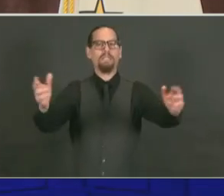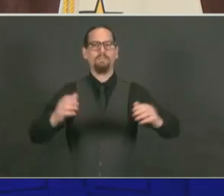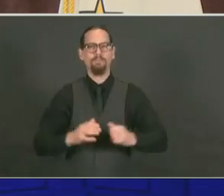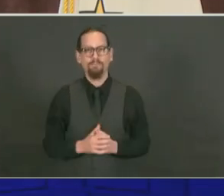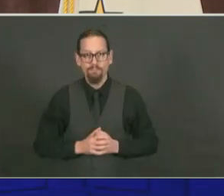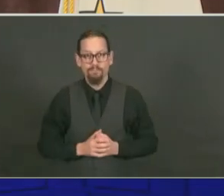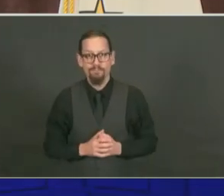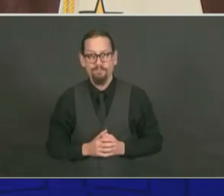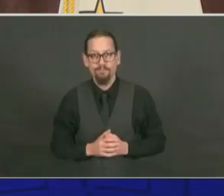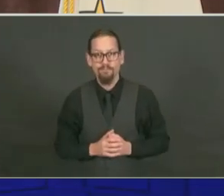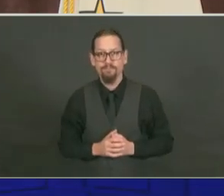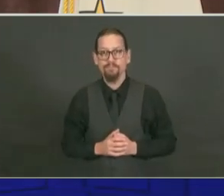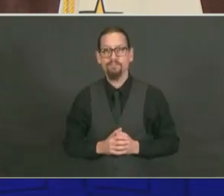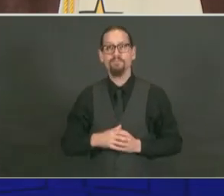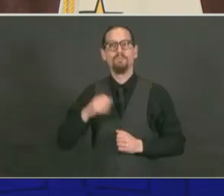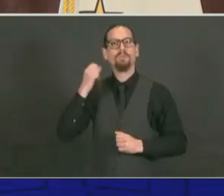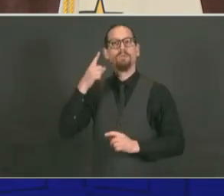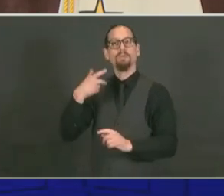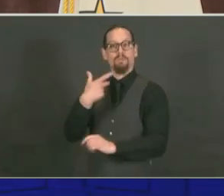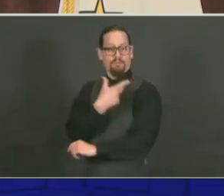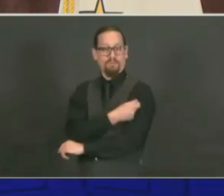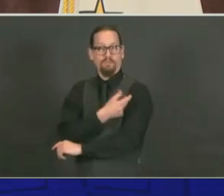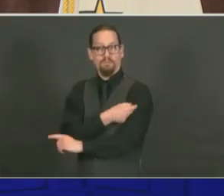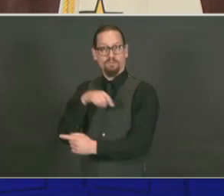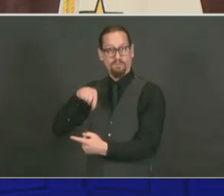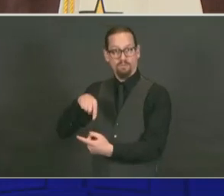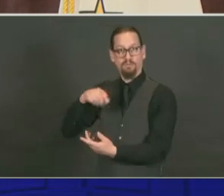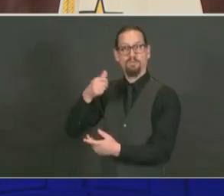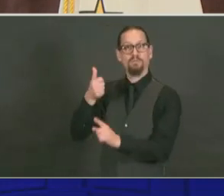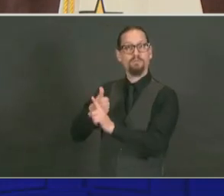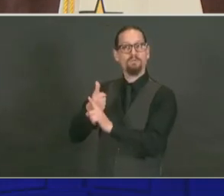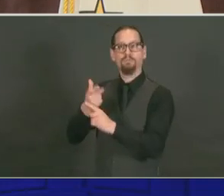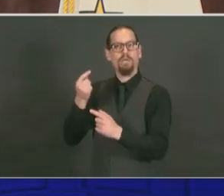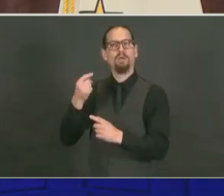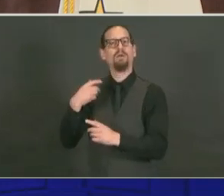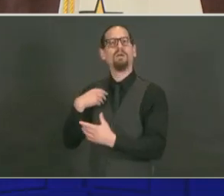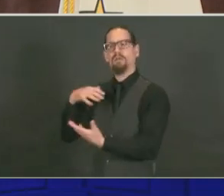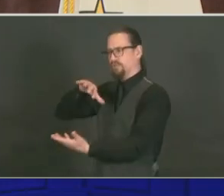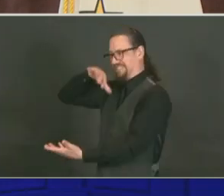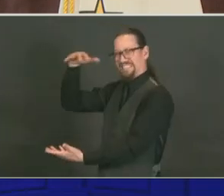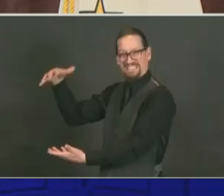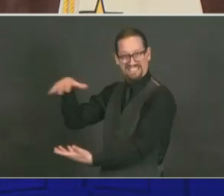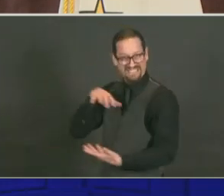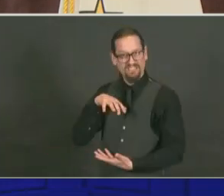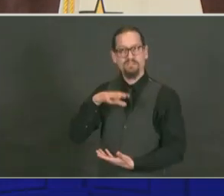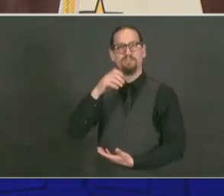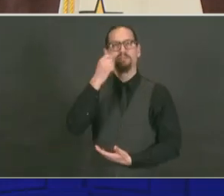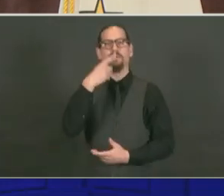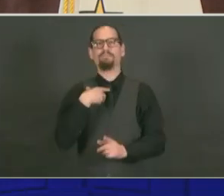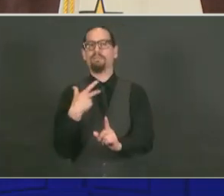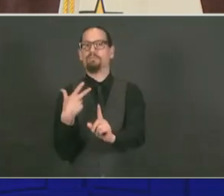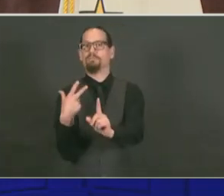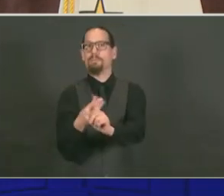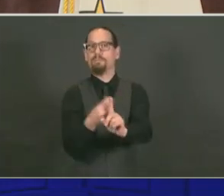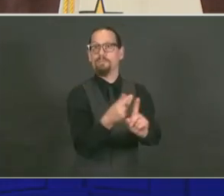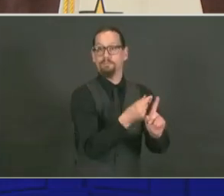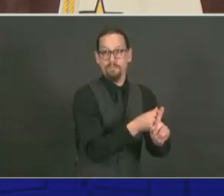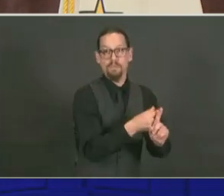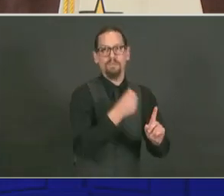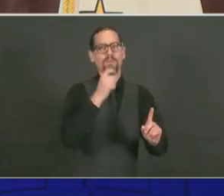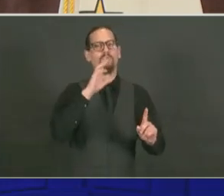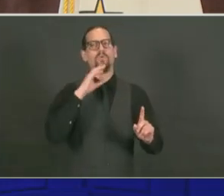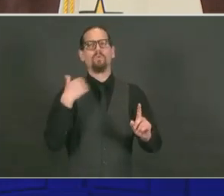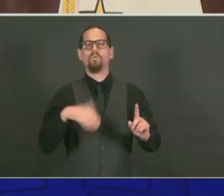way that will have the greatest impact on the health of our state, and with a deliberate